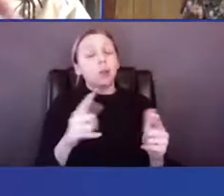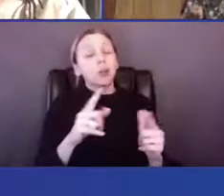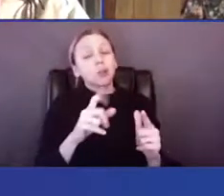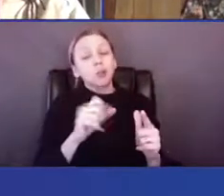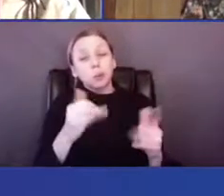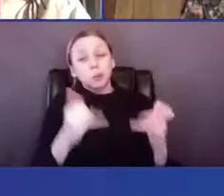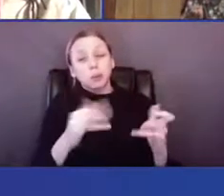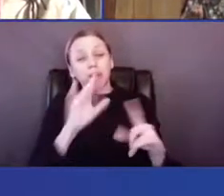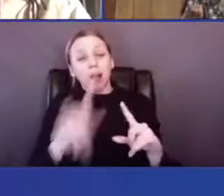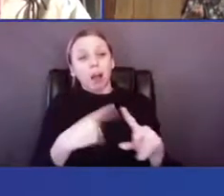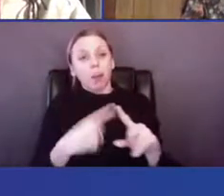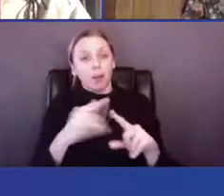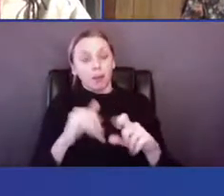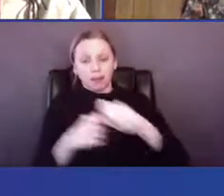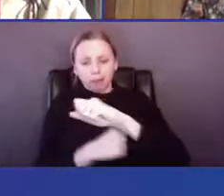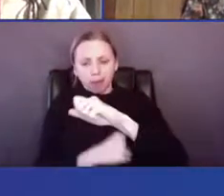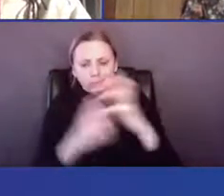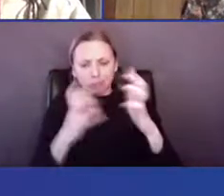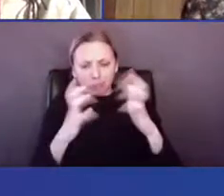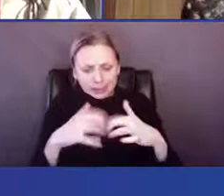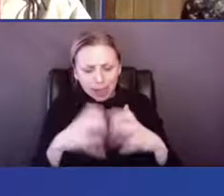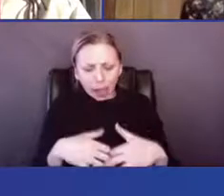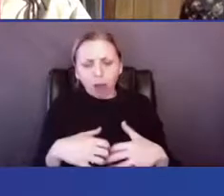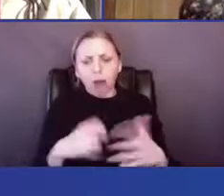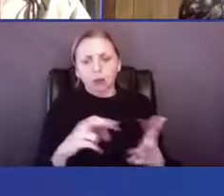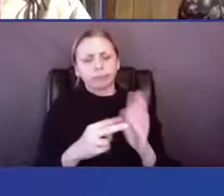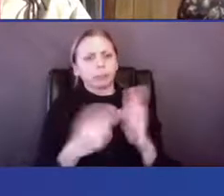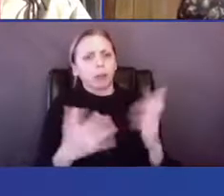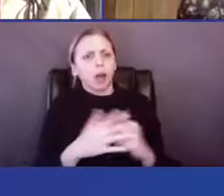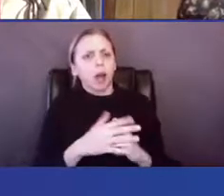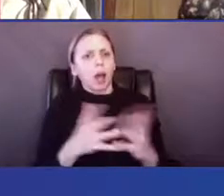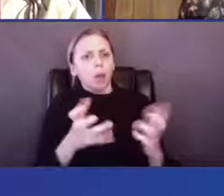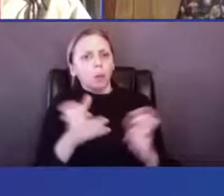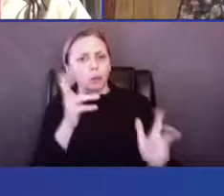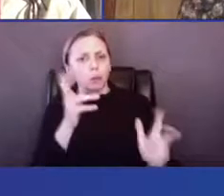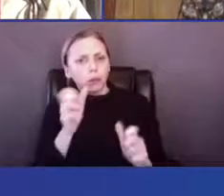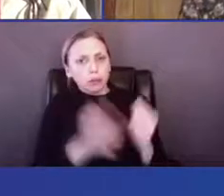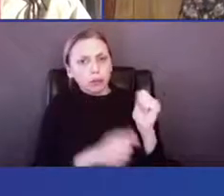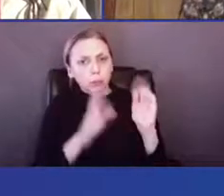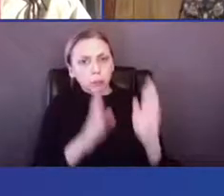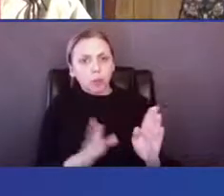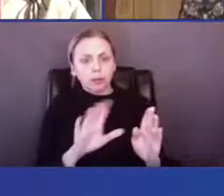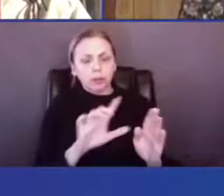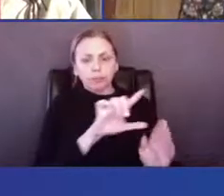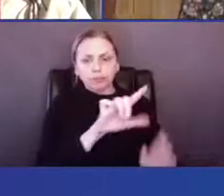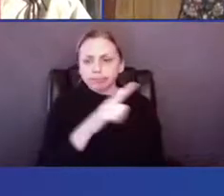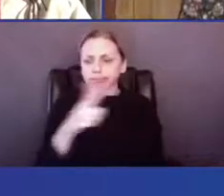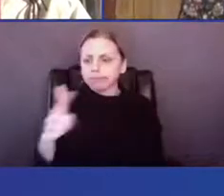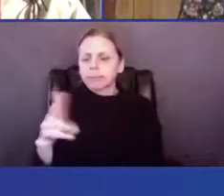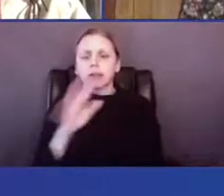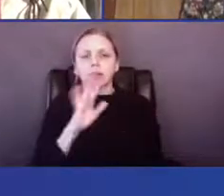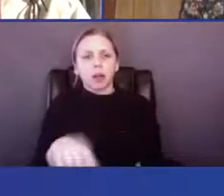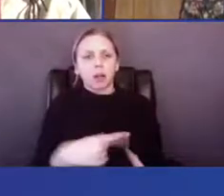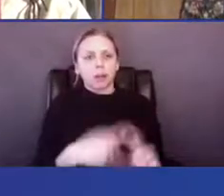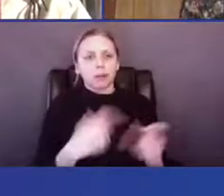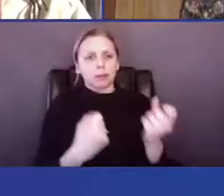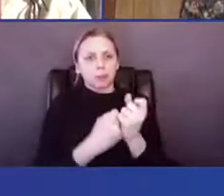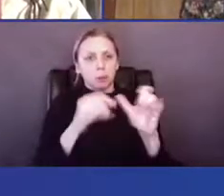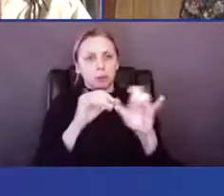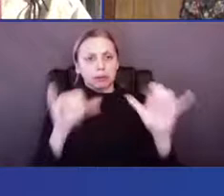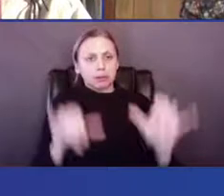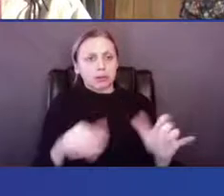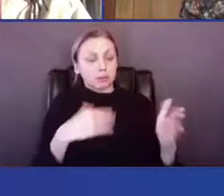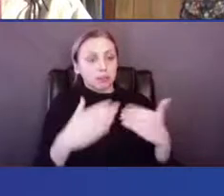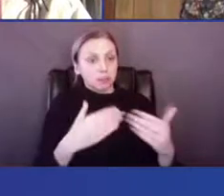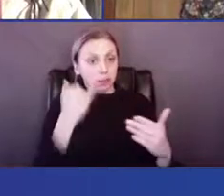little bit today about breakdowns. And I'm just wondering, I'd love to hear each of you talk about support systems, whether they're